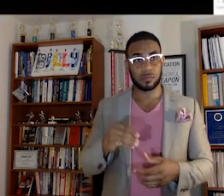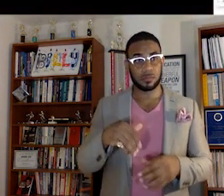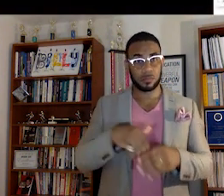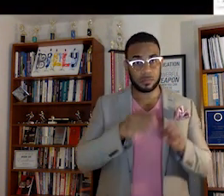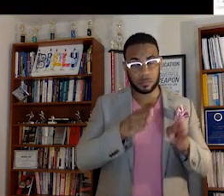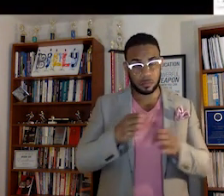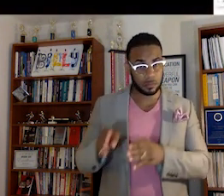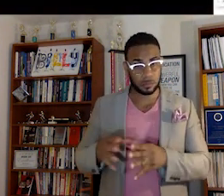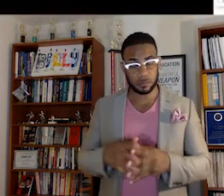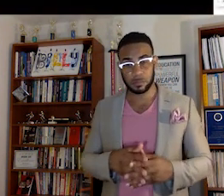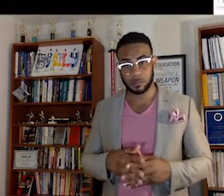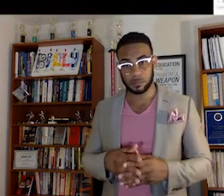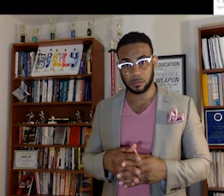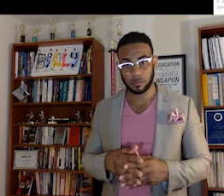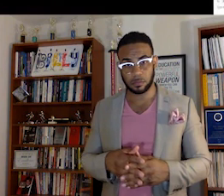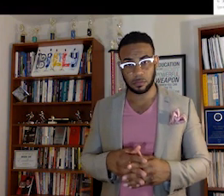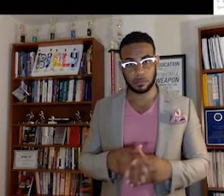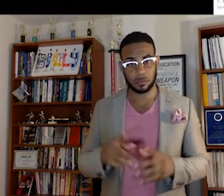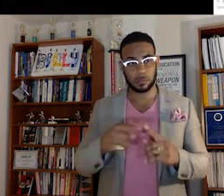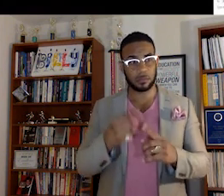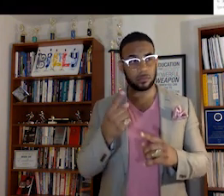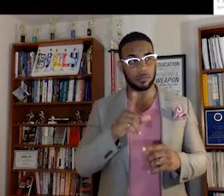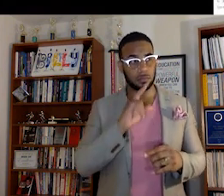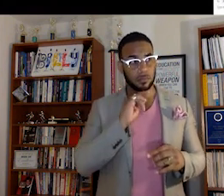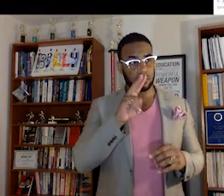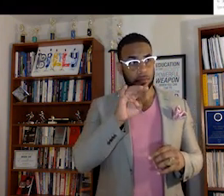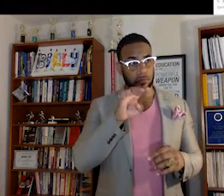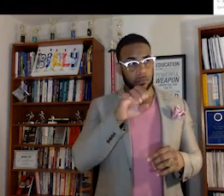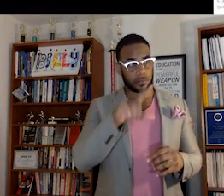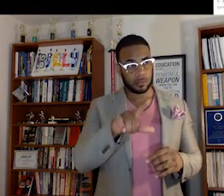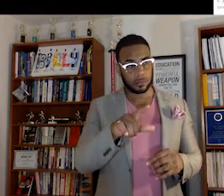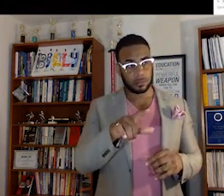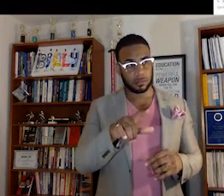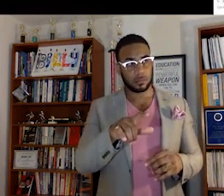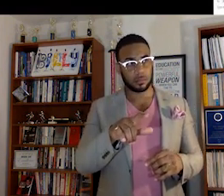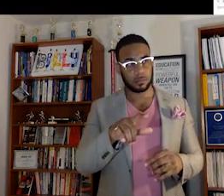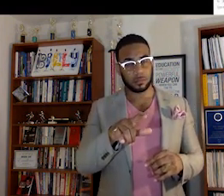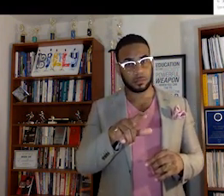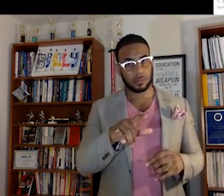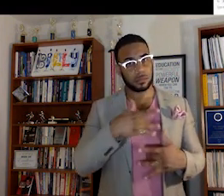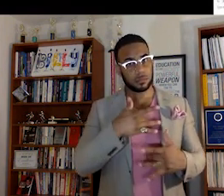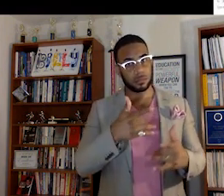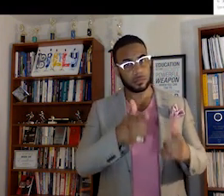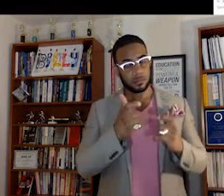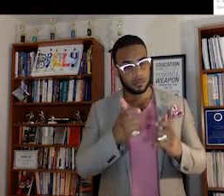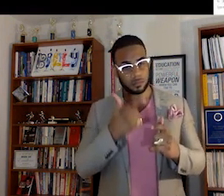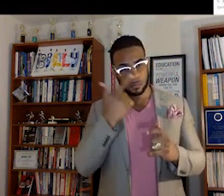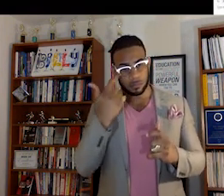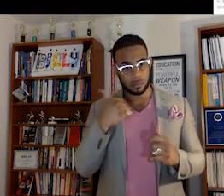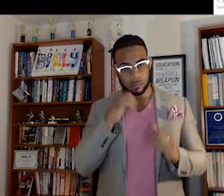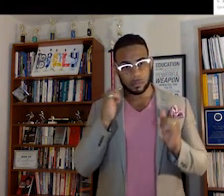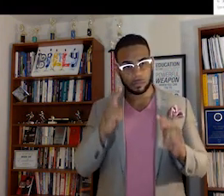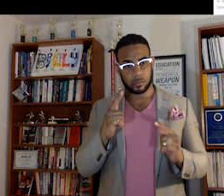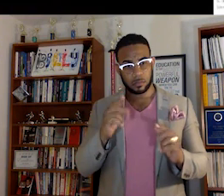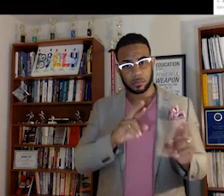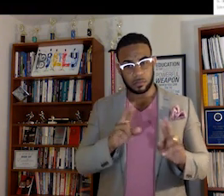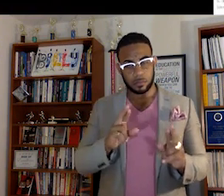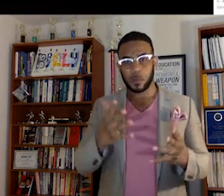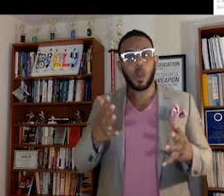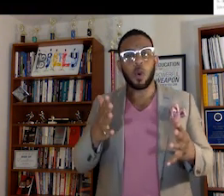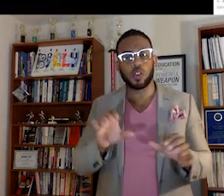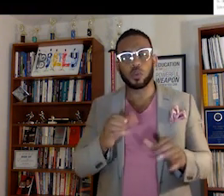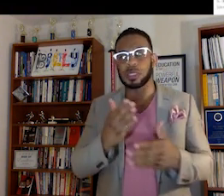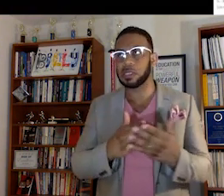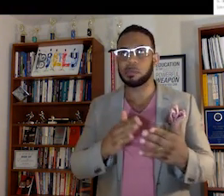in person. To something that was virtual relatively quickly because we were already doing some